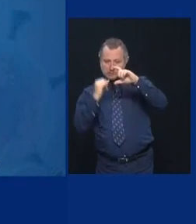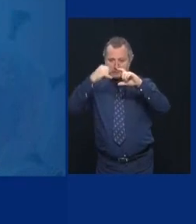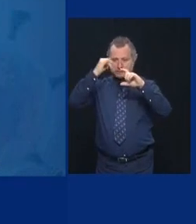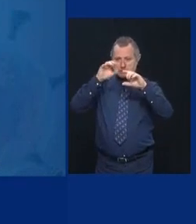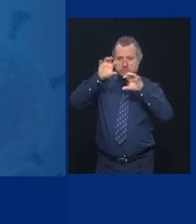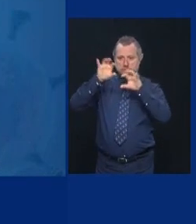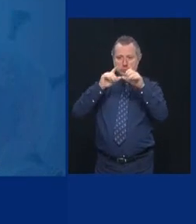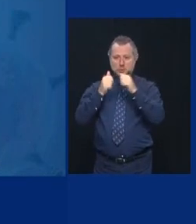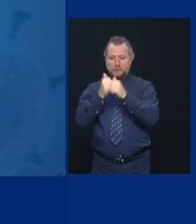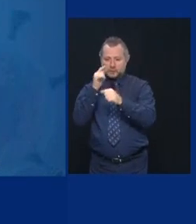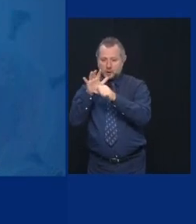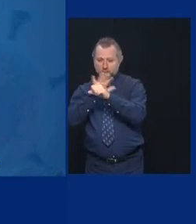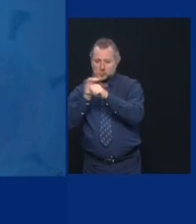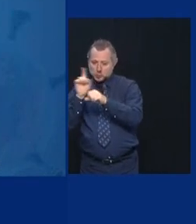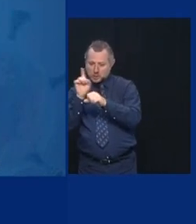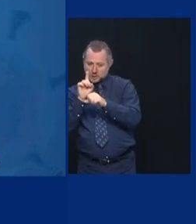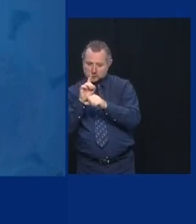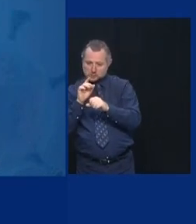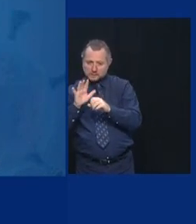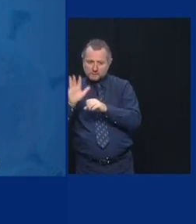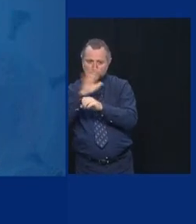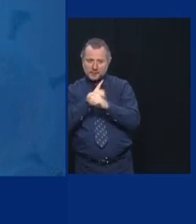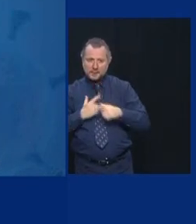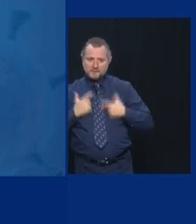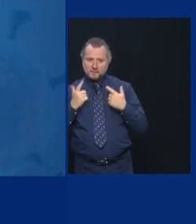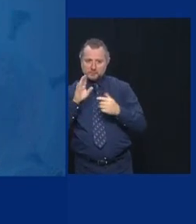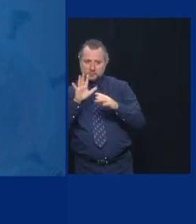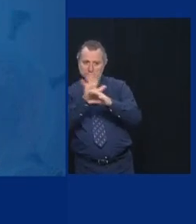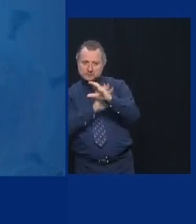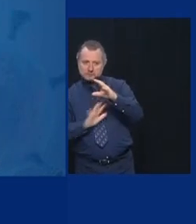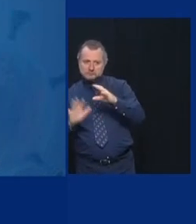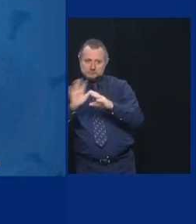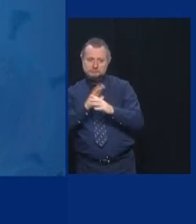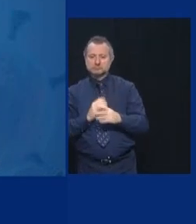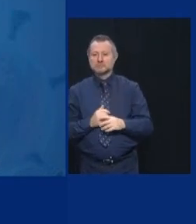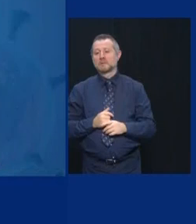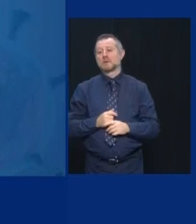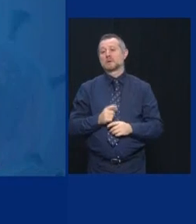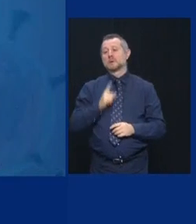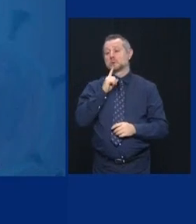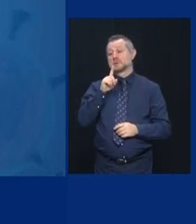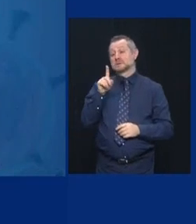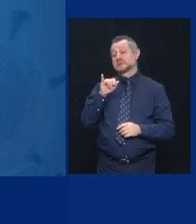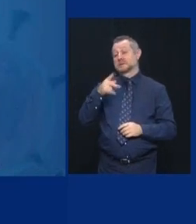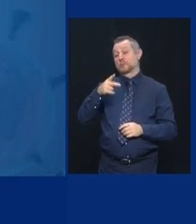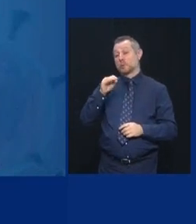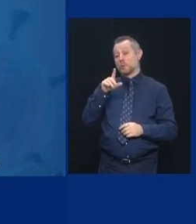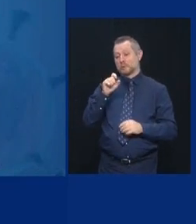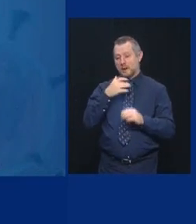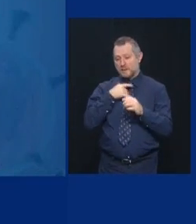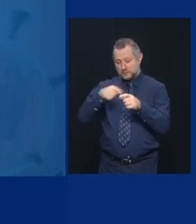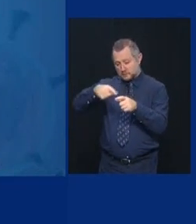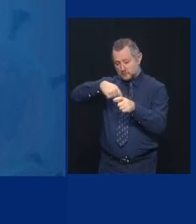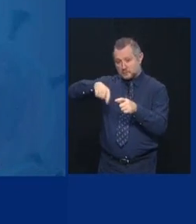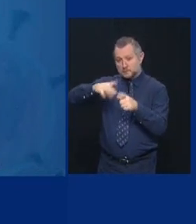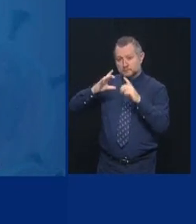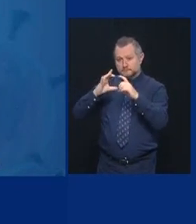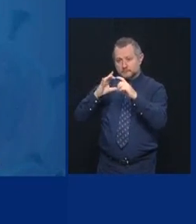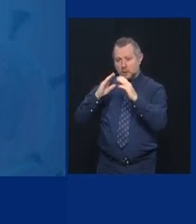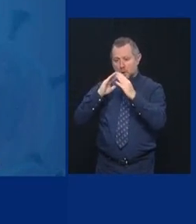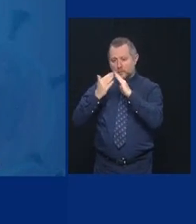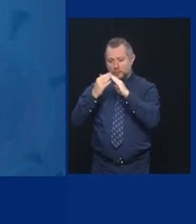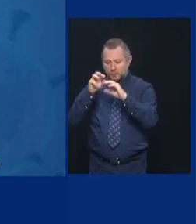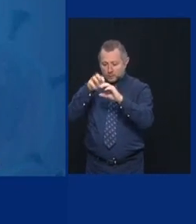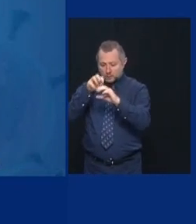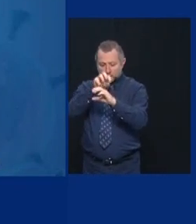some communities that are infected. Zip codes can include communities that have a low